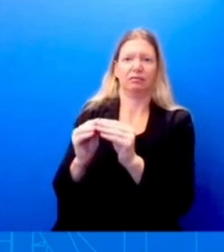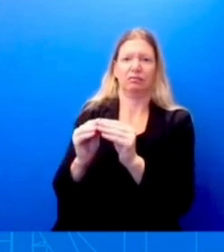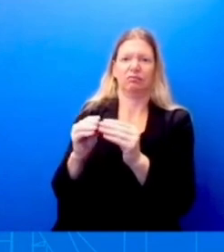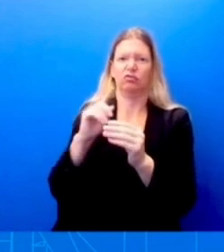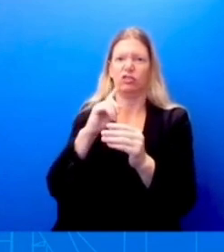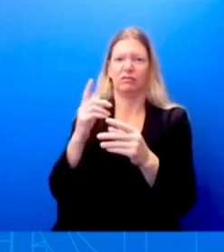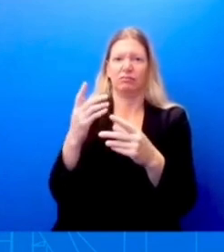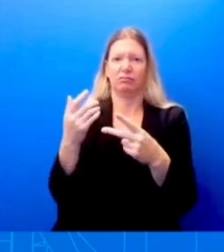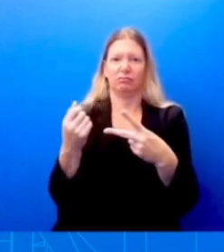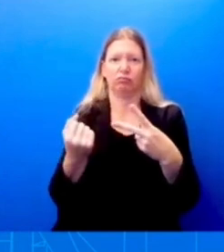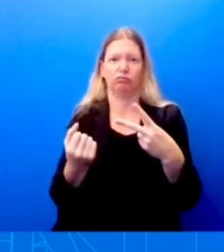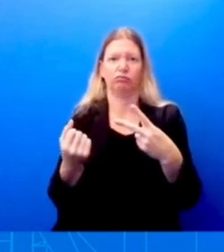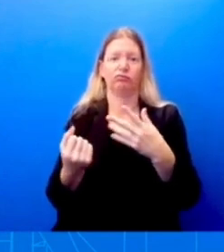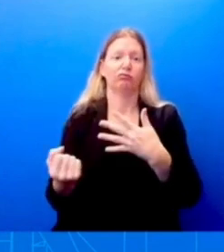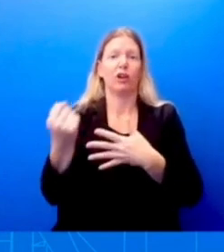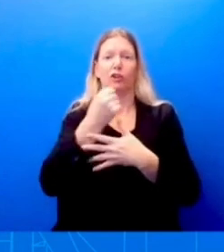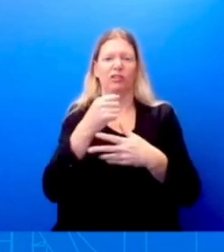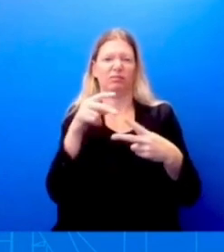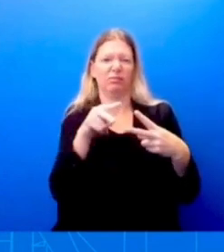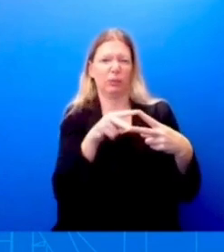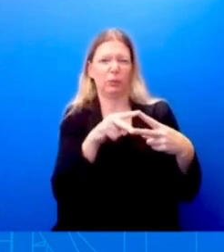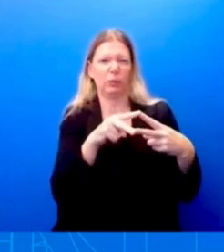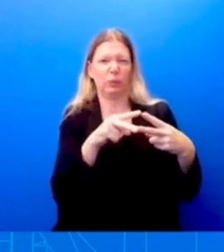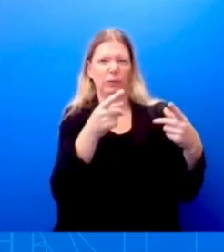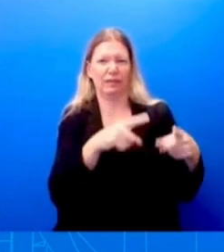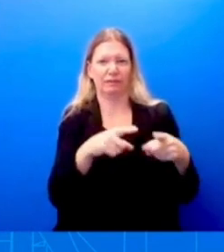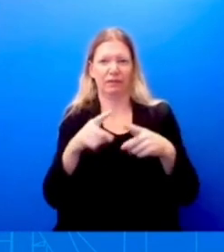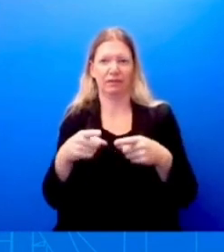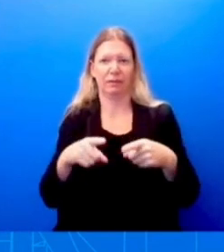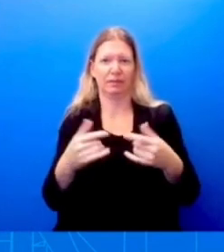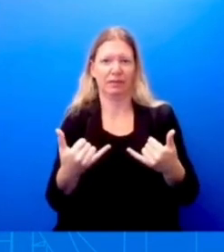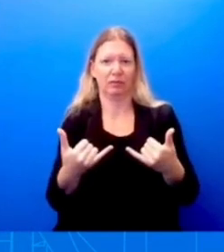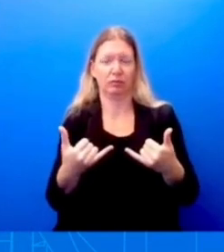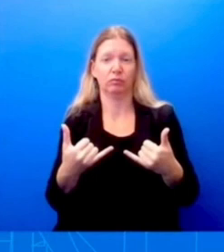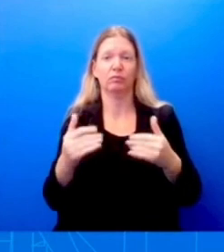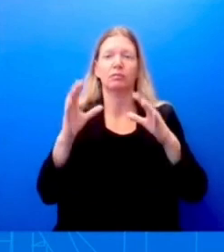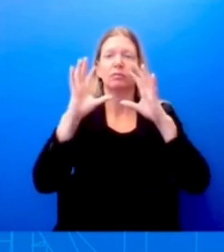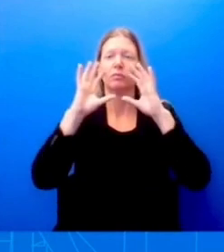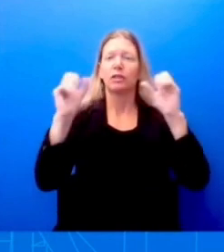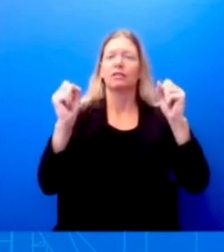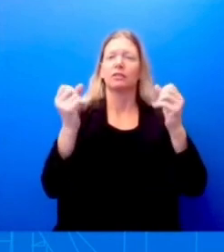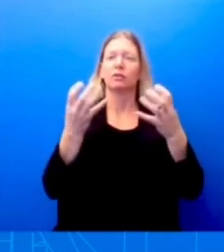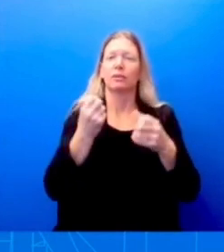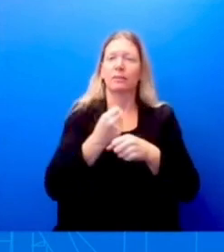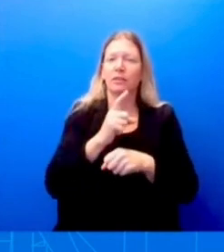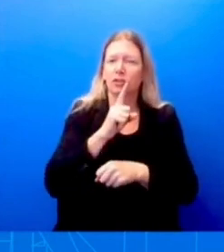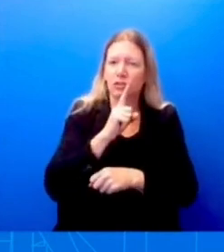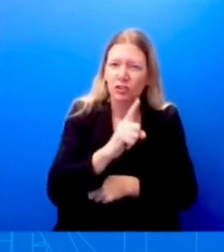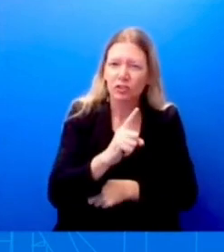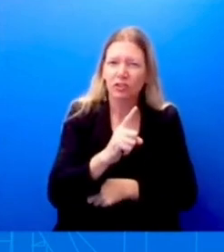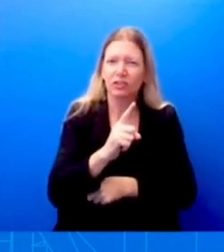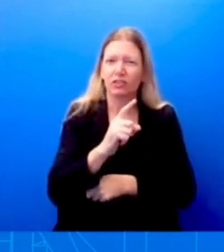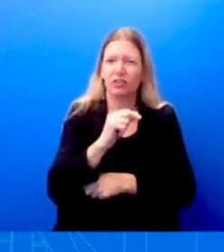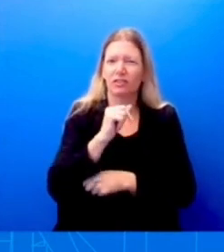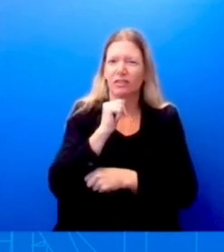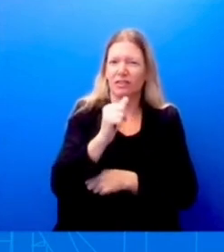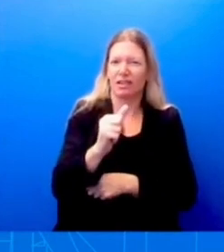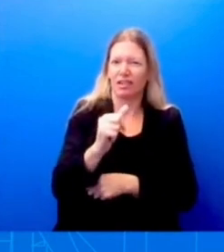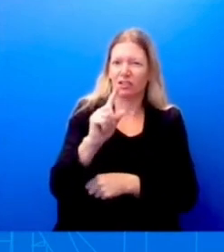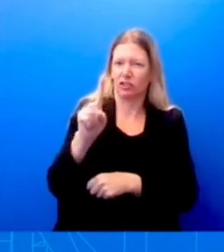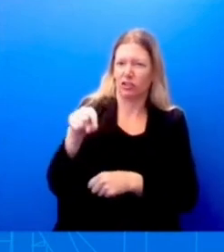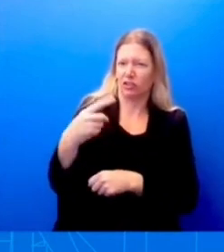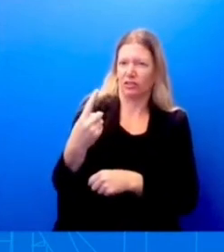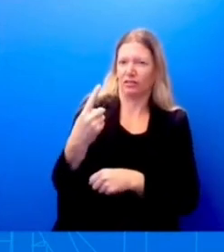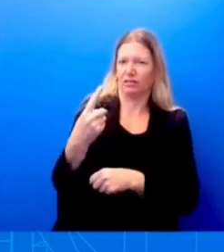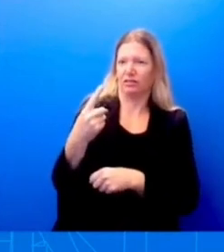discuss. And the President wanted to make sure that he, that not just the Governor, but the people of Florida knew and understood that this is the,